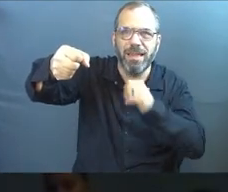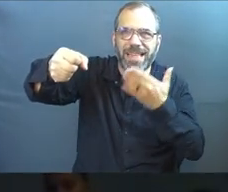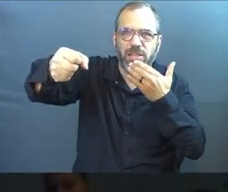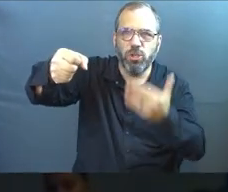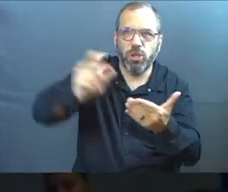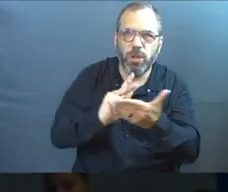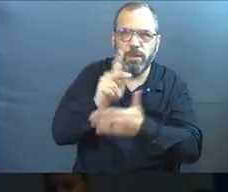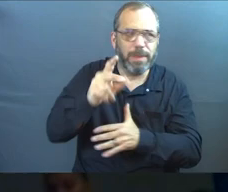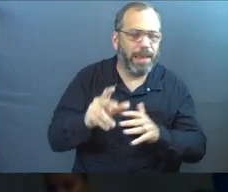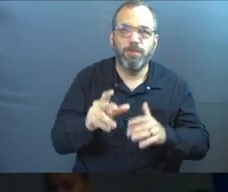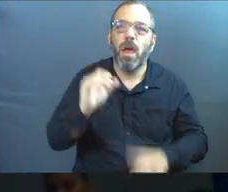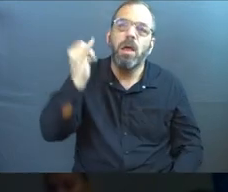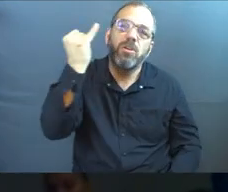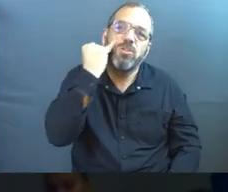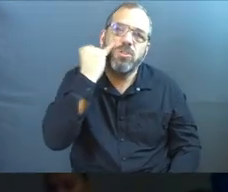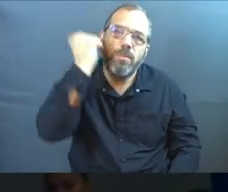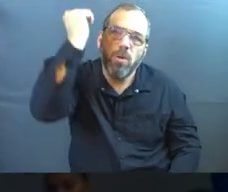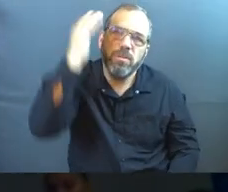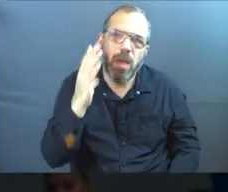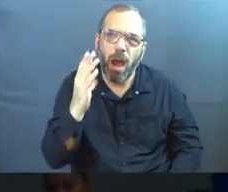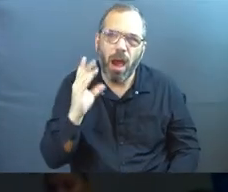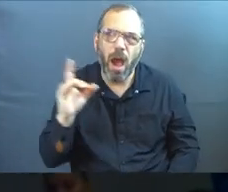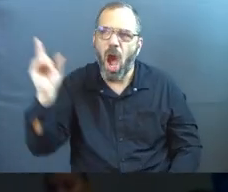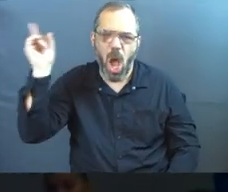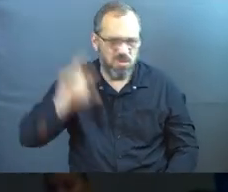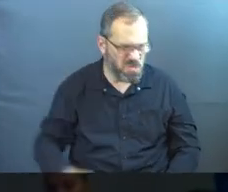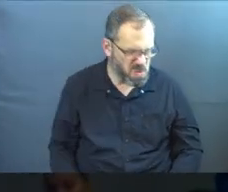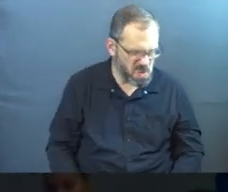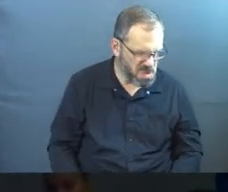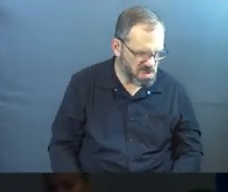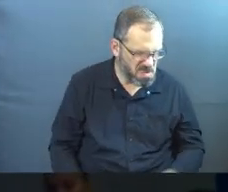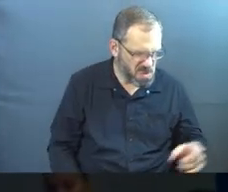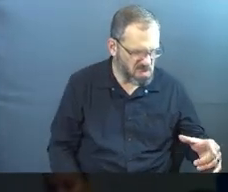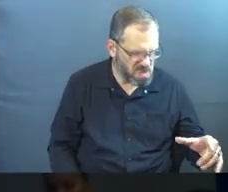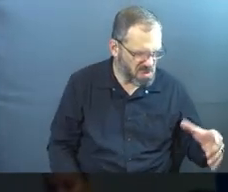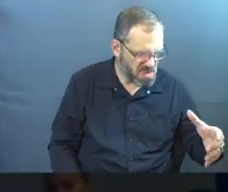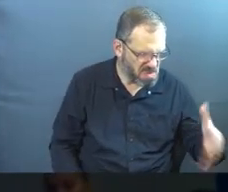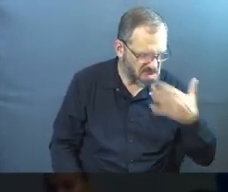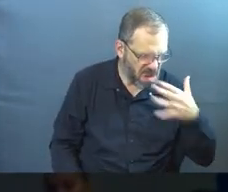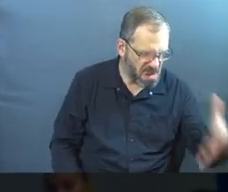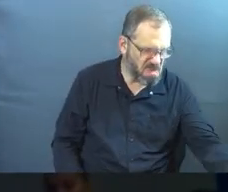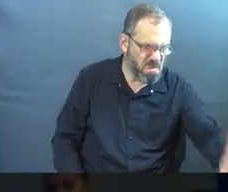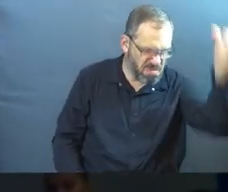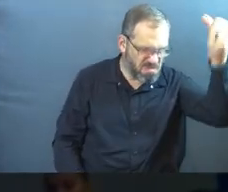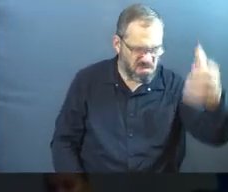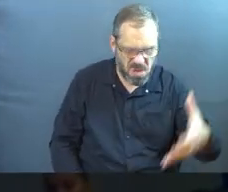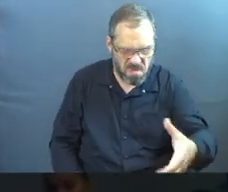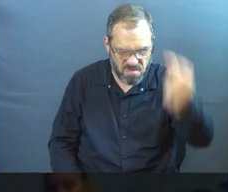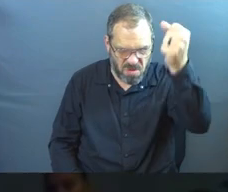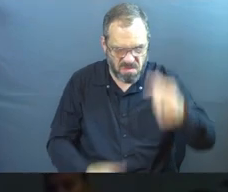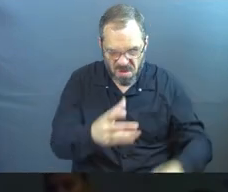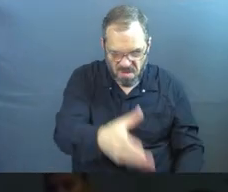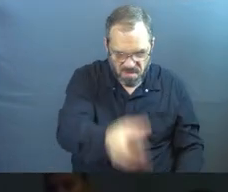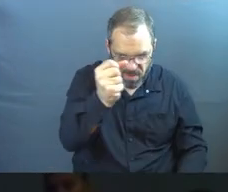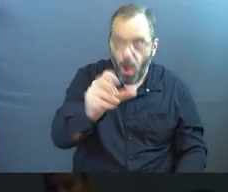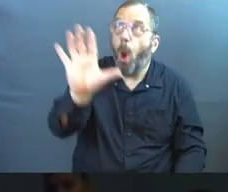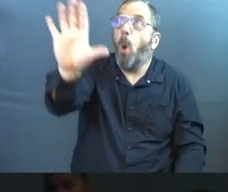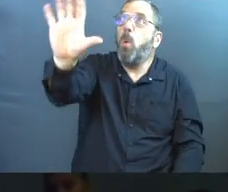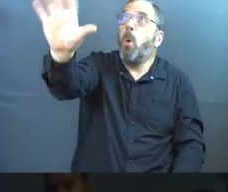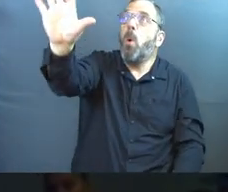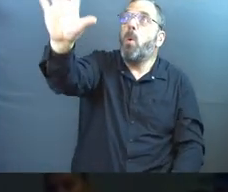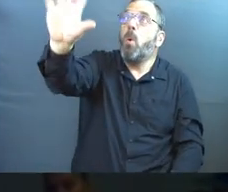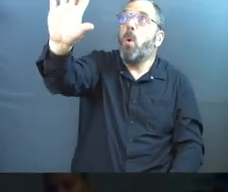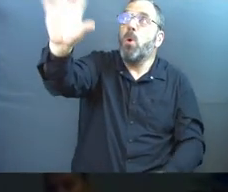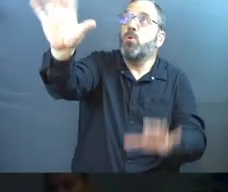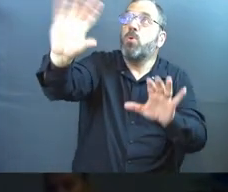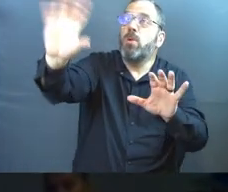like, what if God right now started coming in and yanking all the bad out of this world? You might think that you want